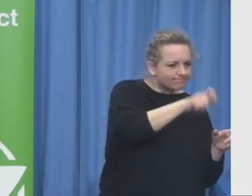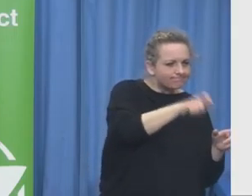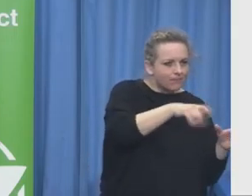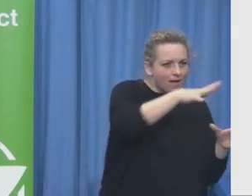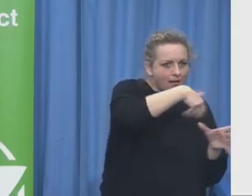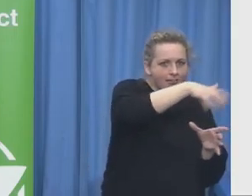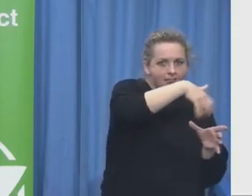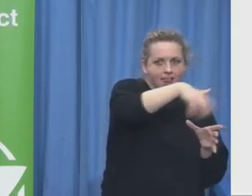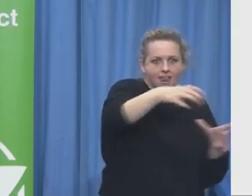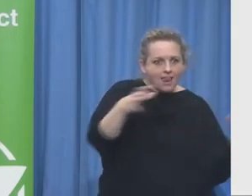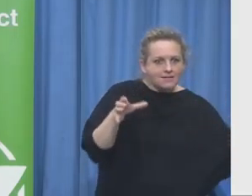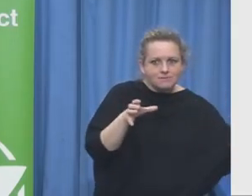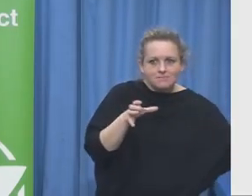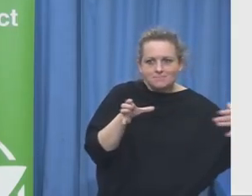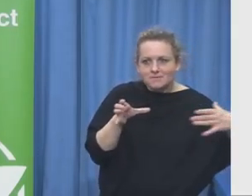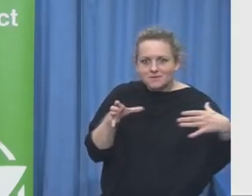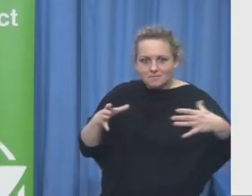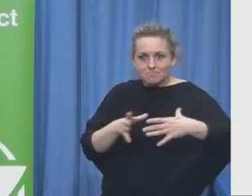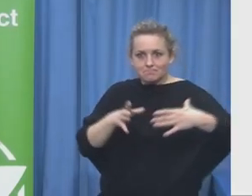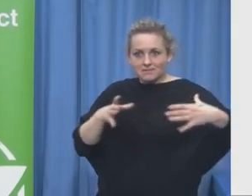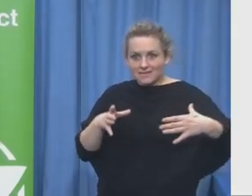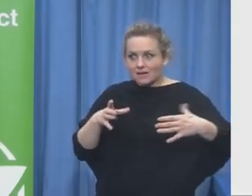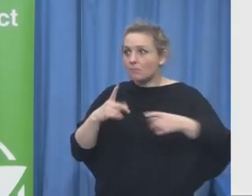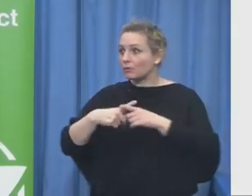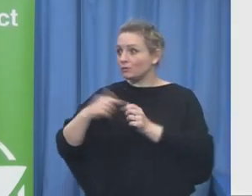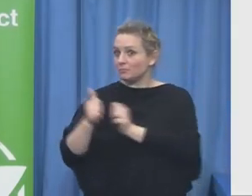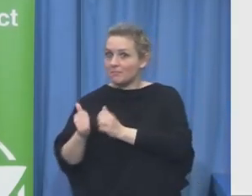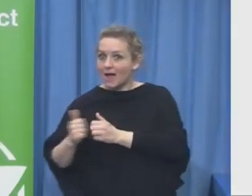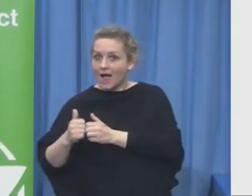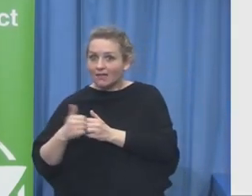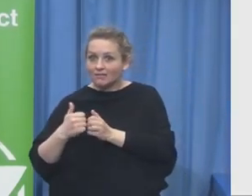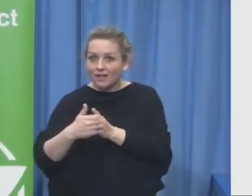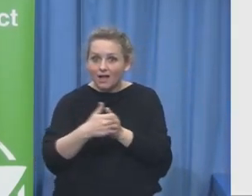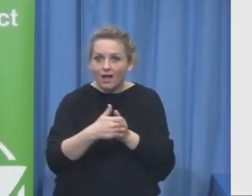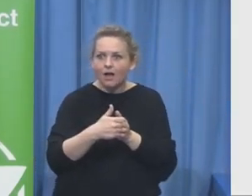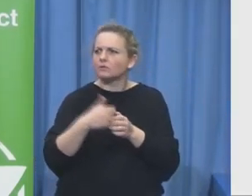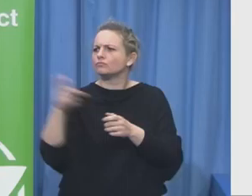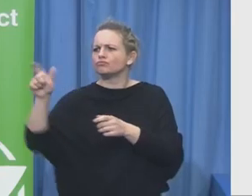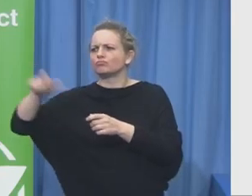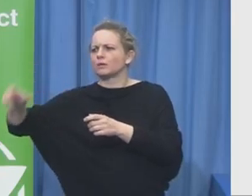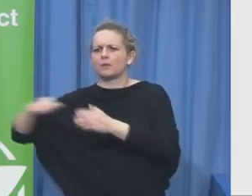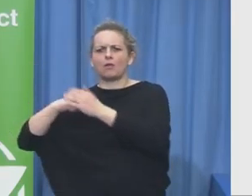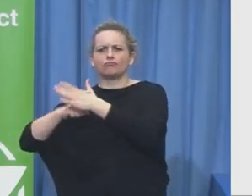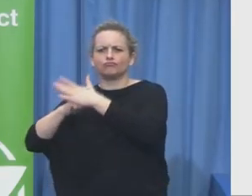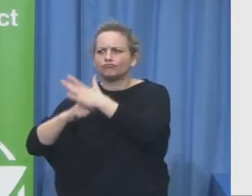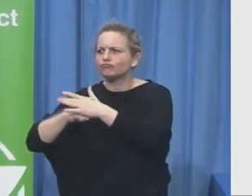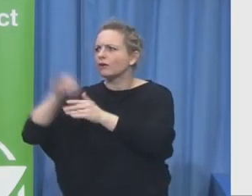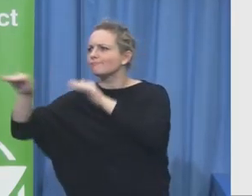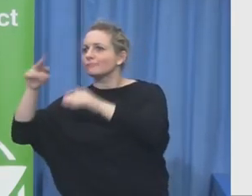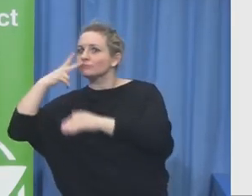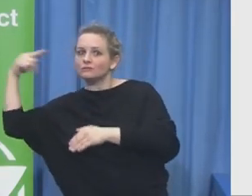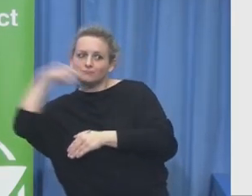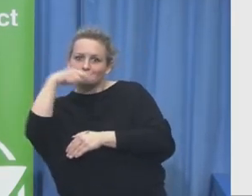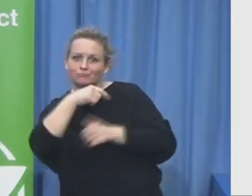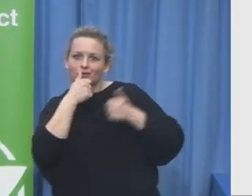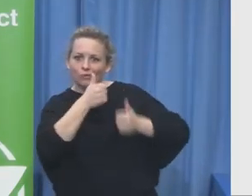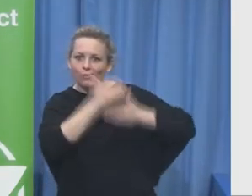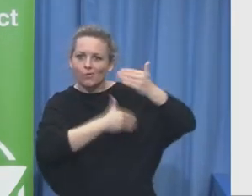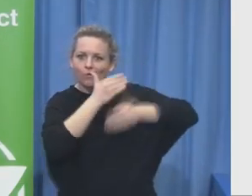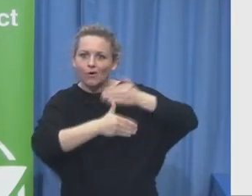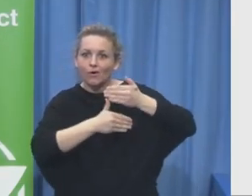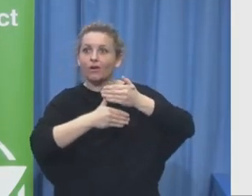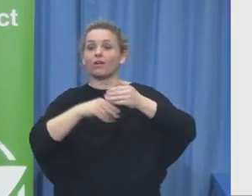is the advocacy we're creating partnerships we're creating impact we're scaling it up to you know national international level